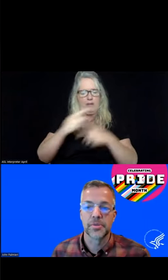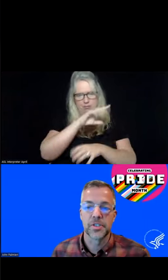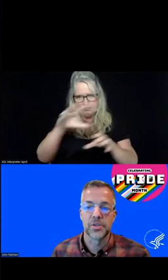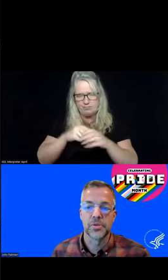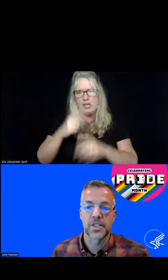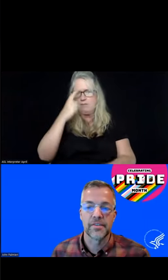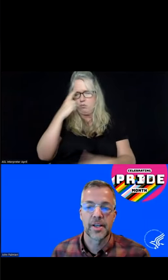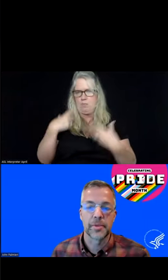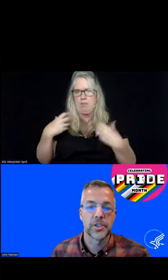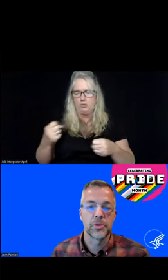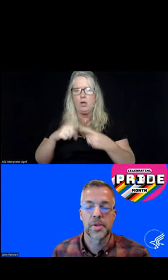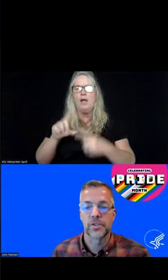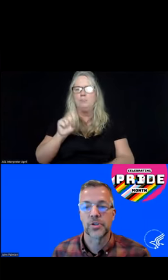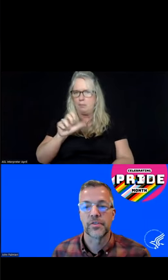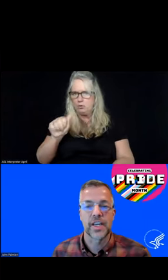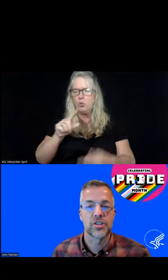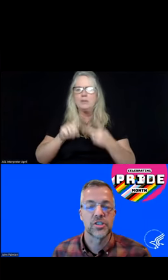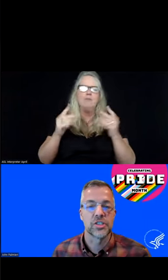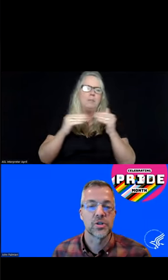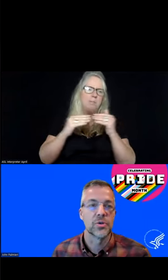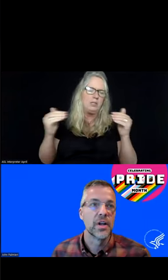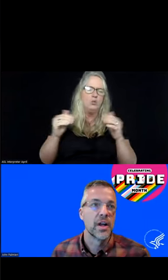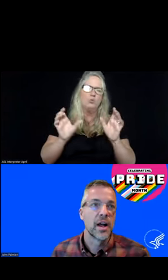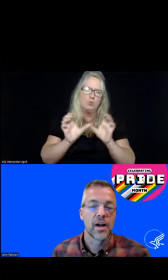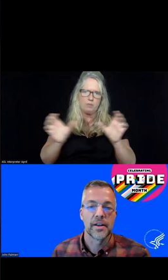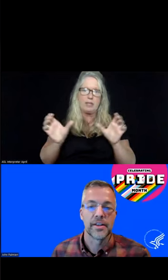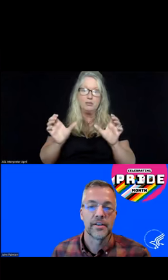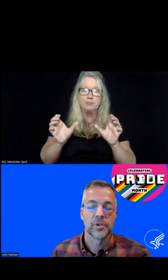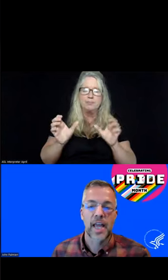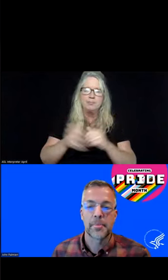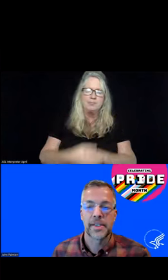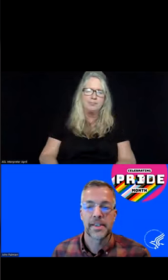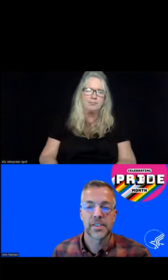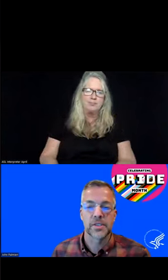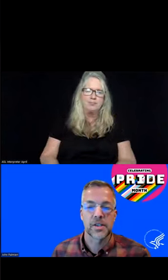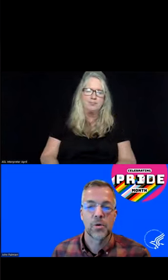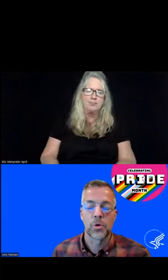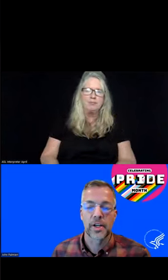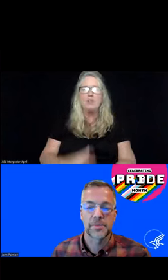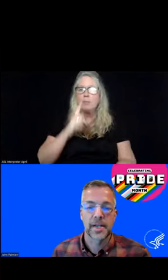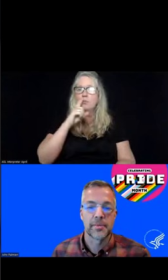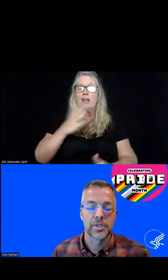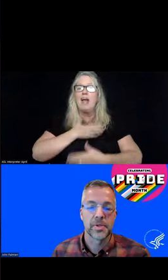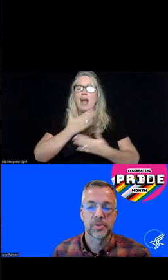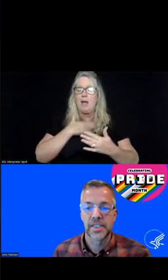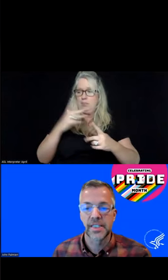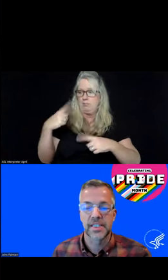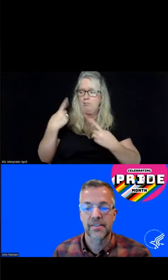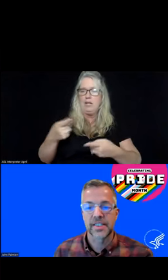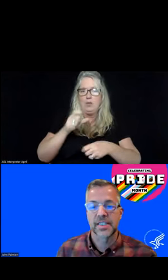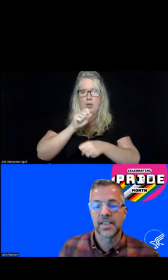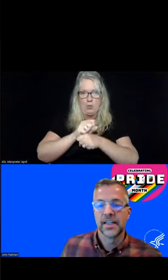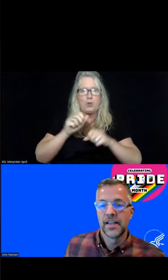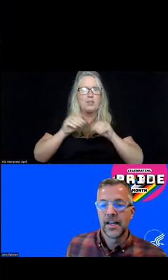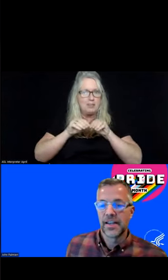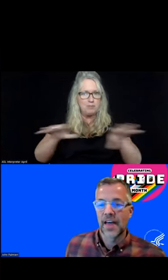health, substance use, and family, youth, peer certification. So really happy that this work has been able to be released. It's